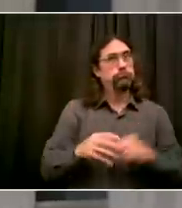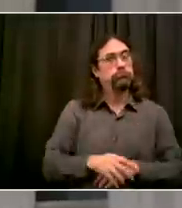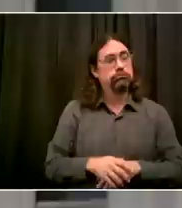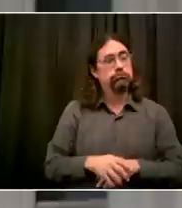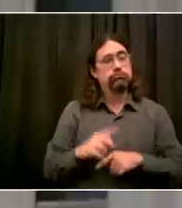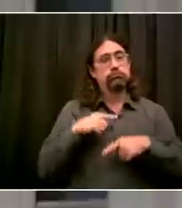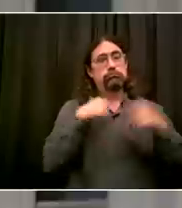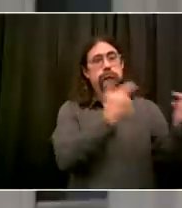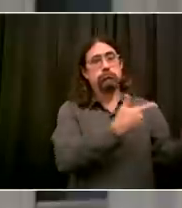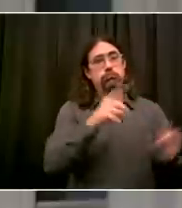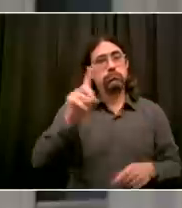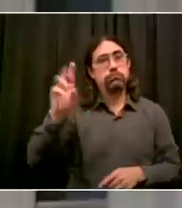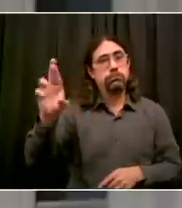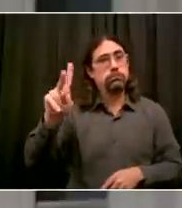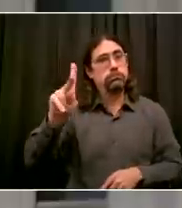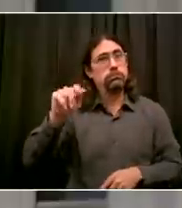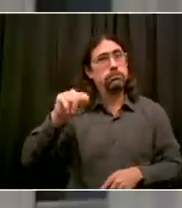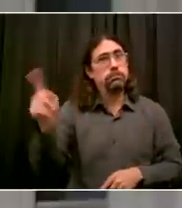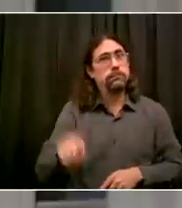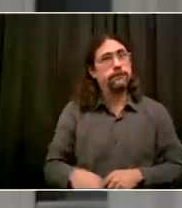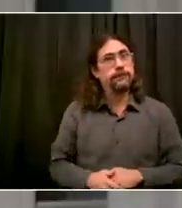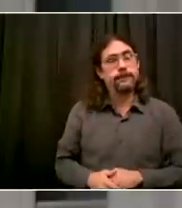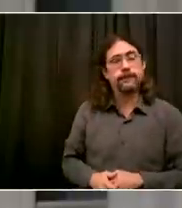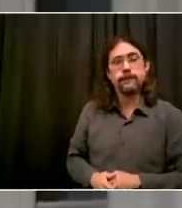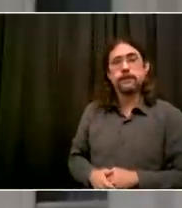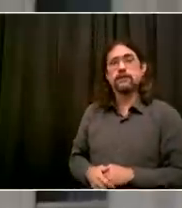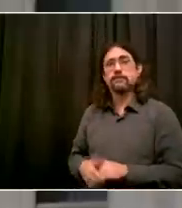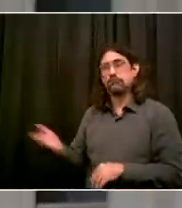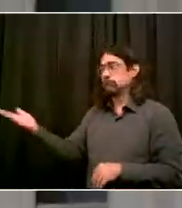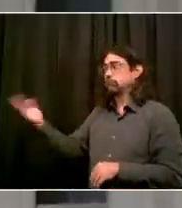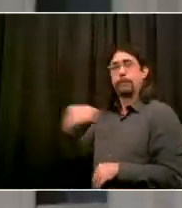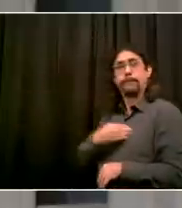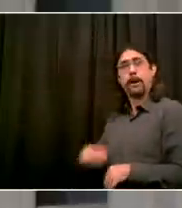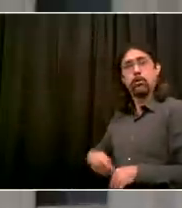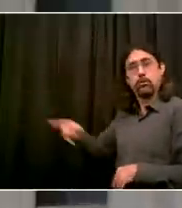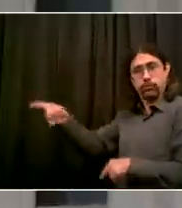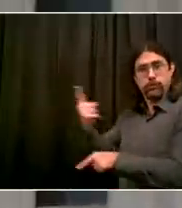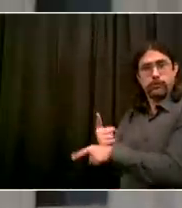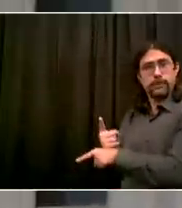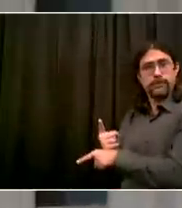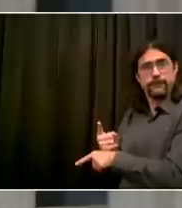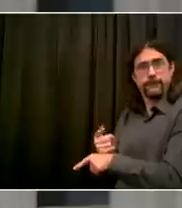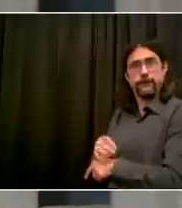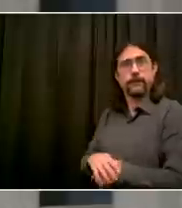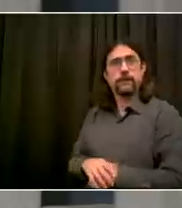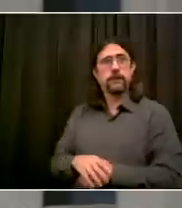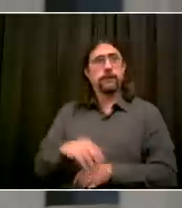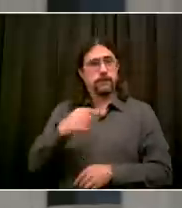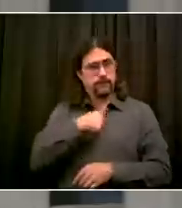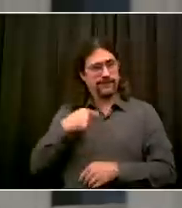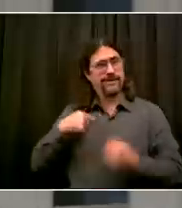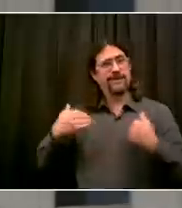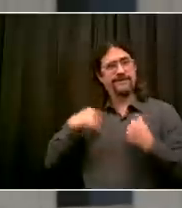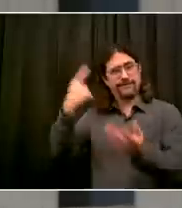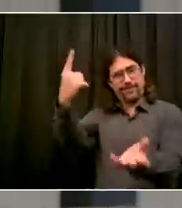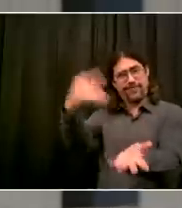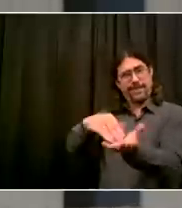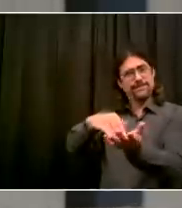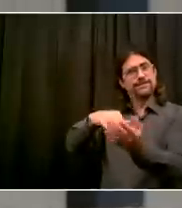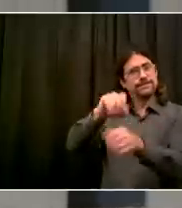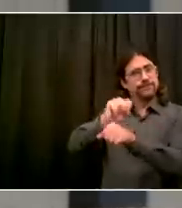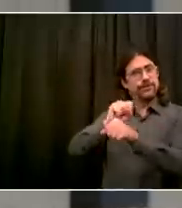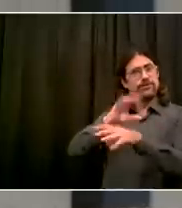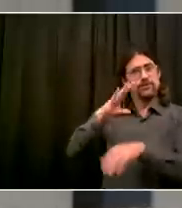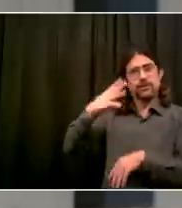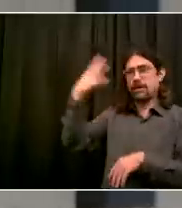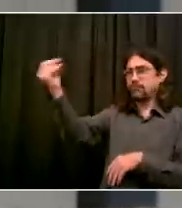wearing your mask correctly. So that was, I noticed, an interesting thing that the observers not only get data on